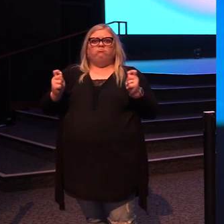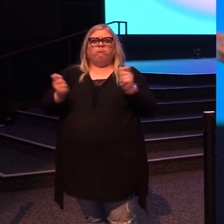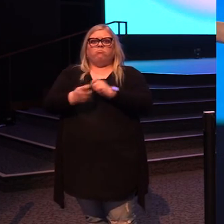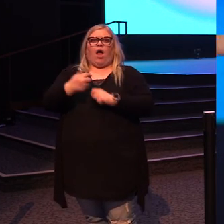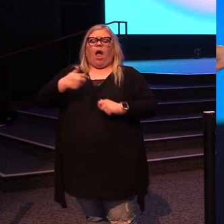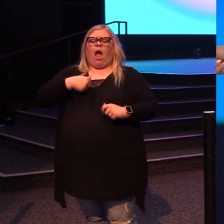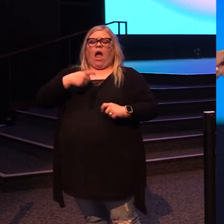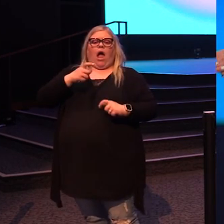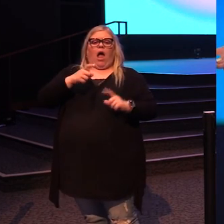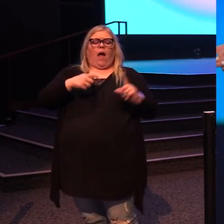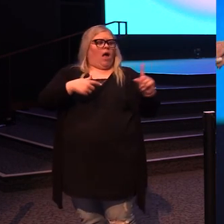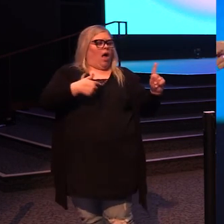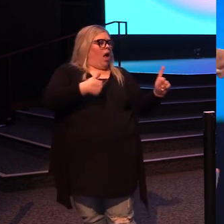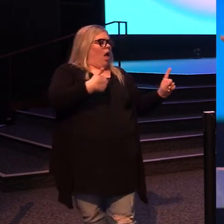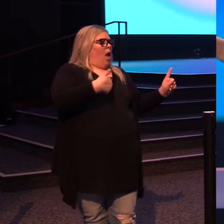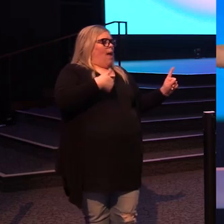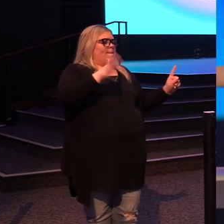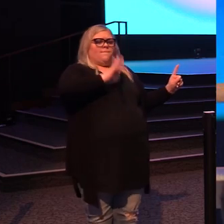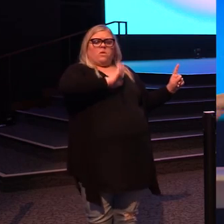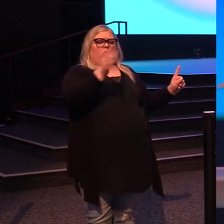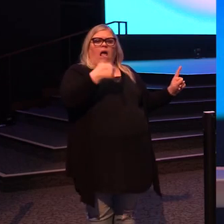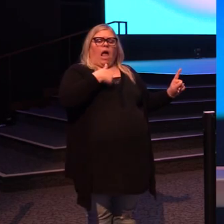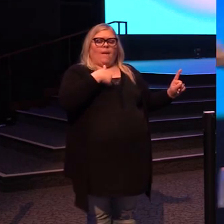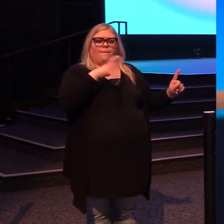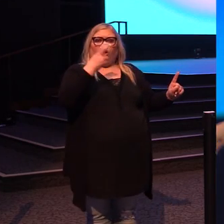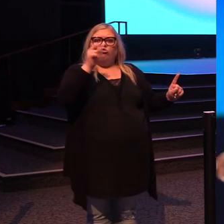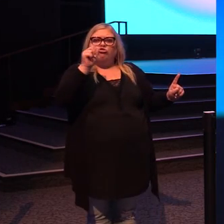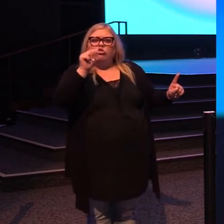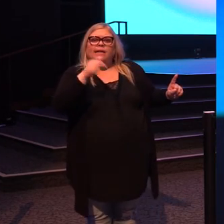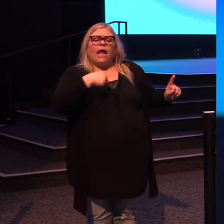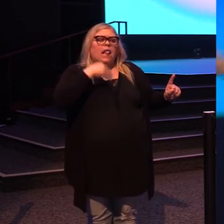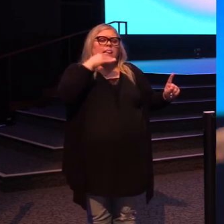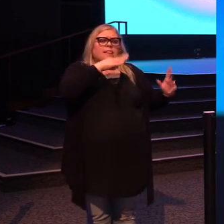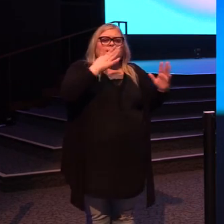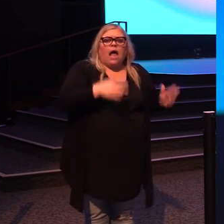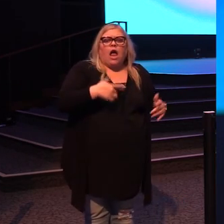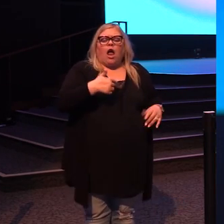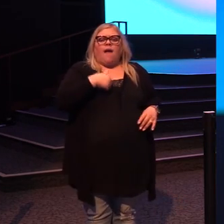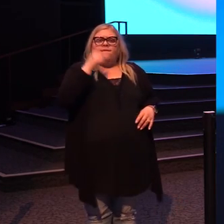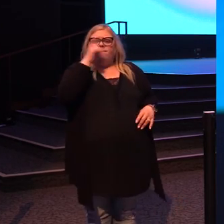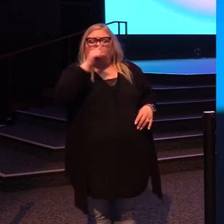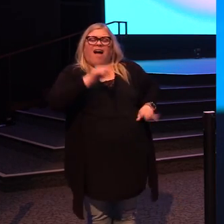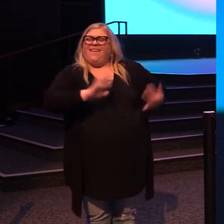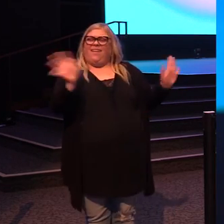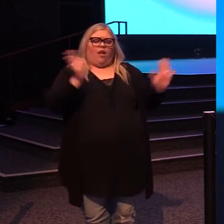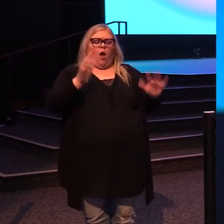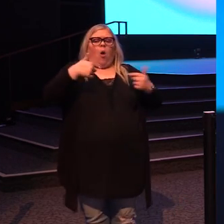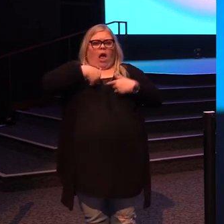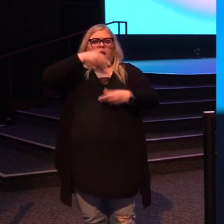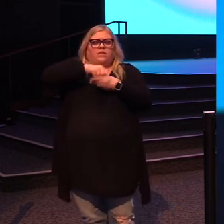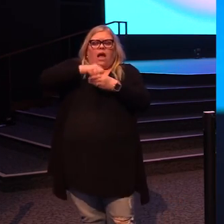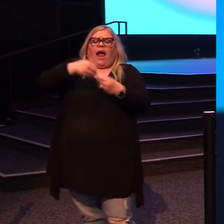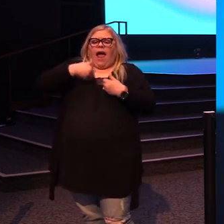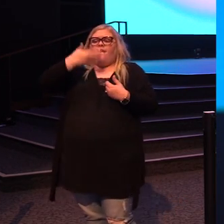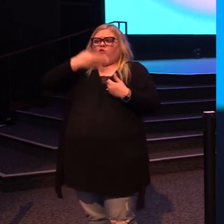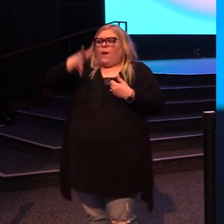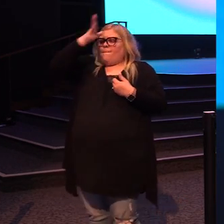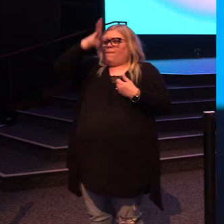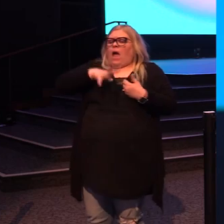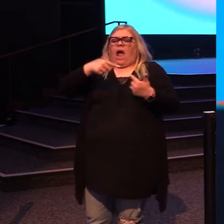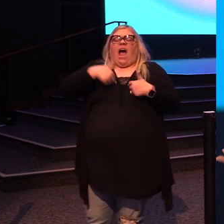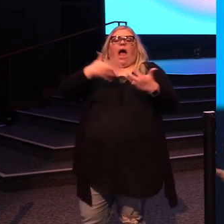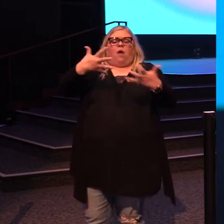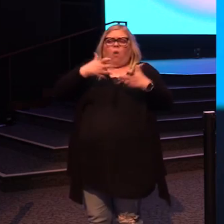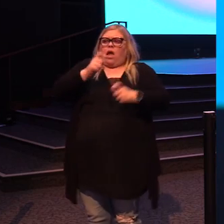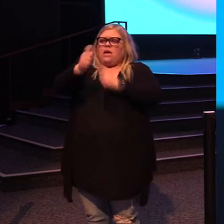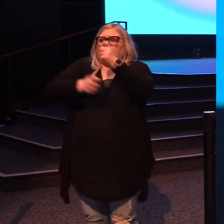He's like, that is not who I am. I'm not a cheat. I'm not a liar. I'm not a fraud. There's a good man inside of me. I want to give.